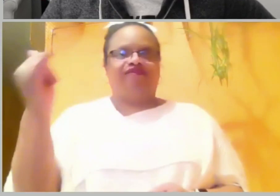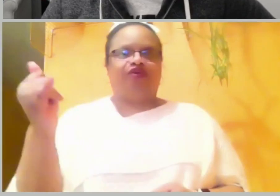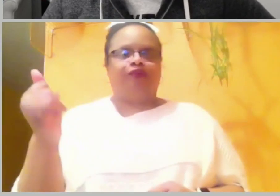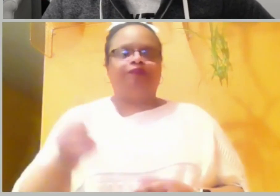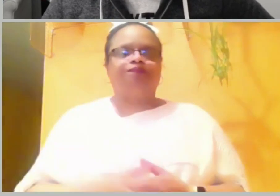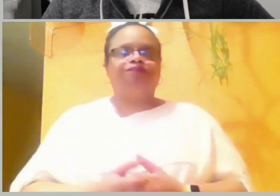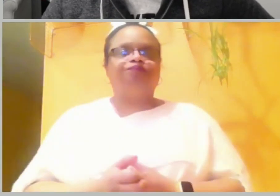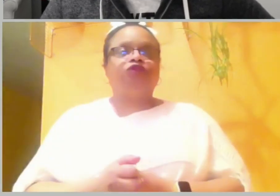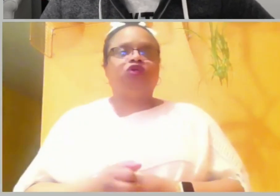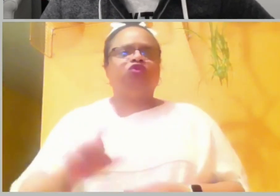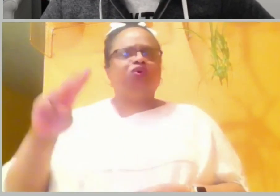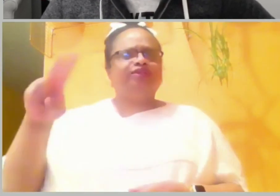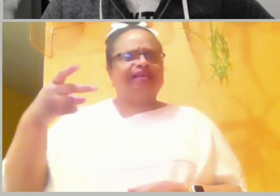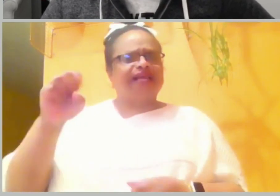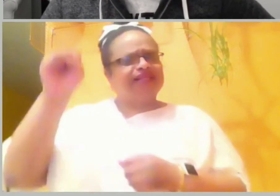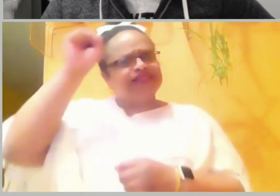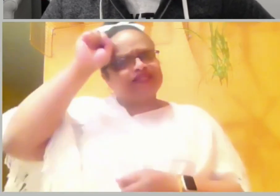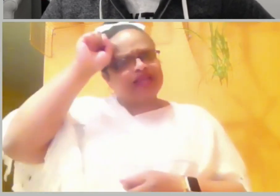17 reads,